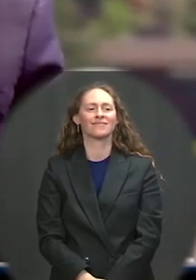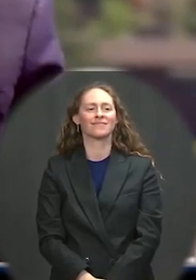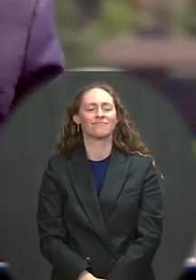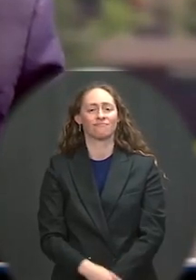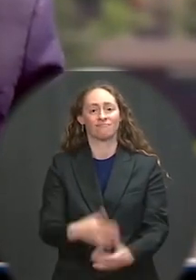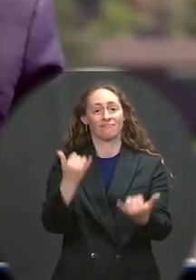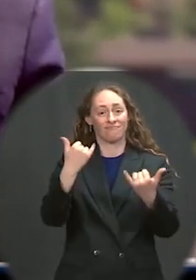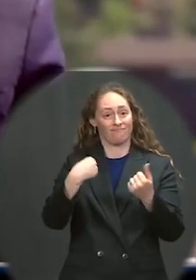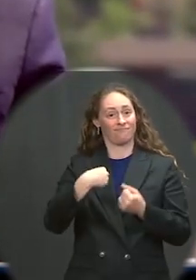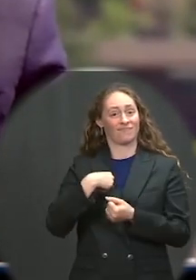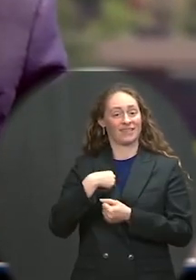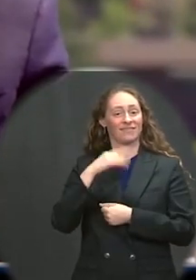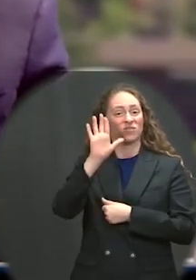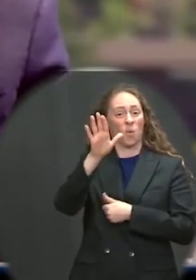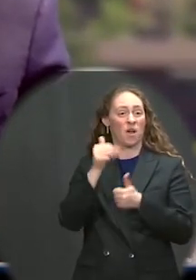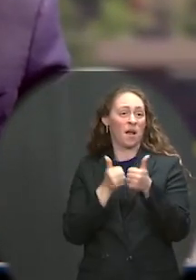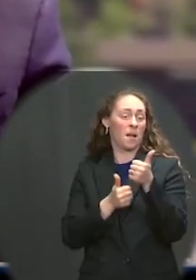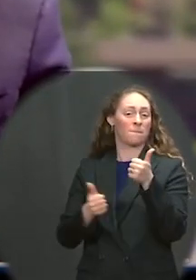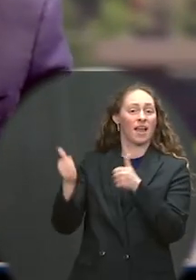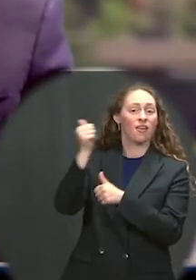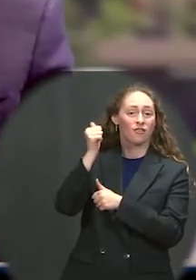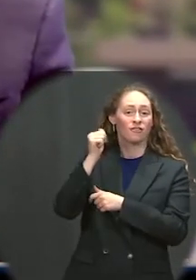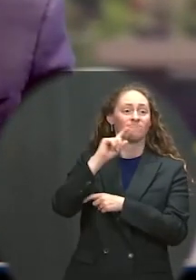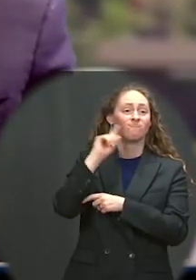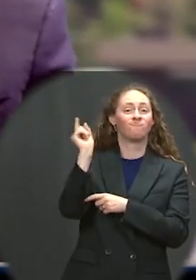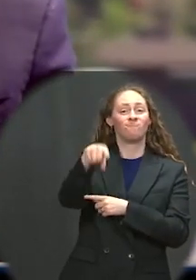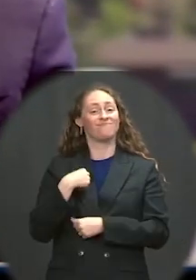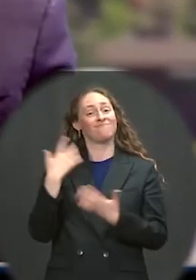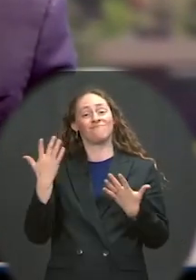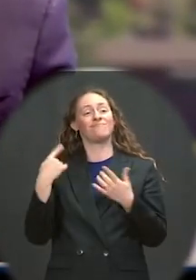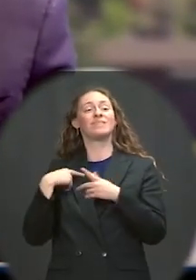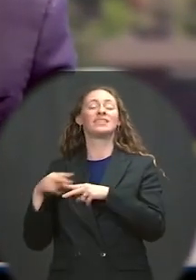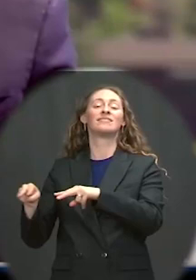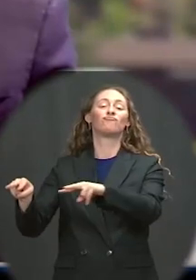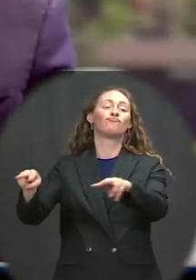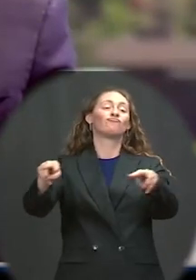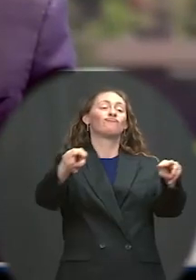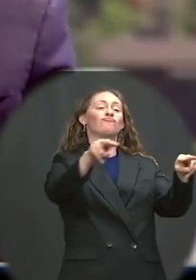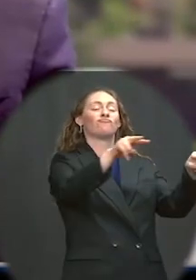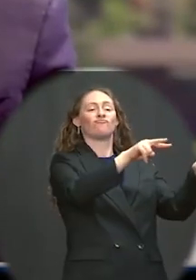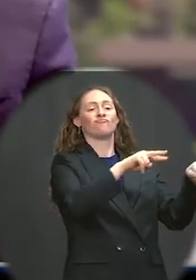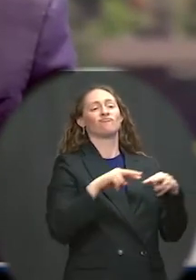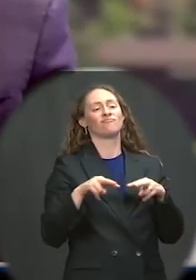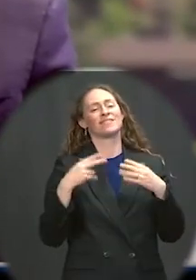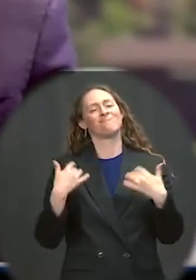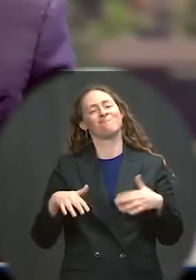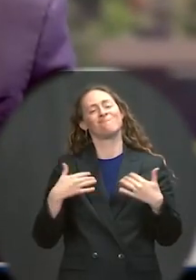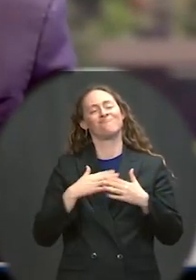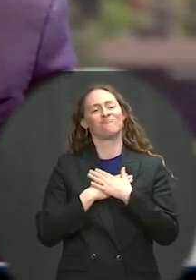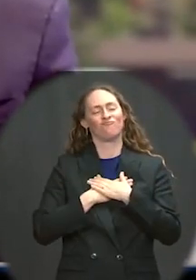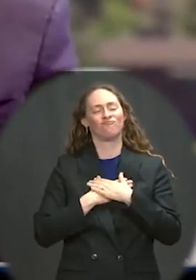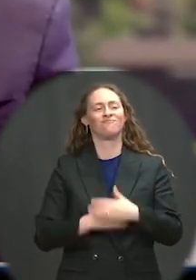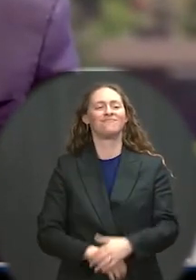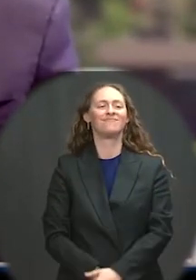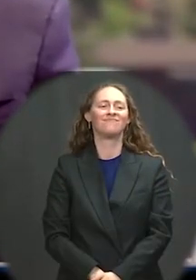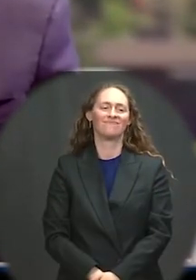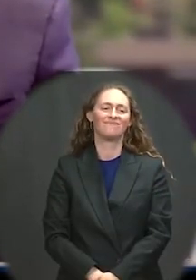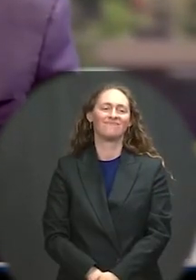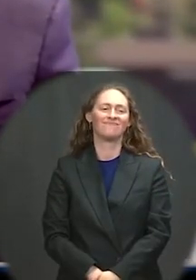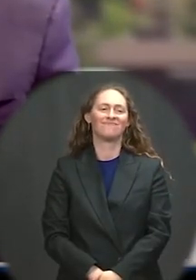forward to being able to do this for a long time. I want you to — I want to keep a long-standing tradition